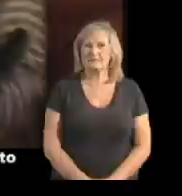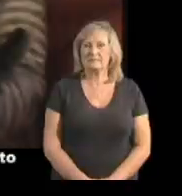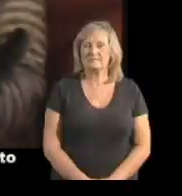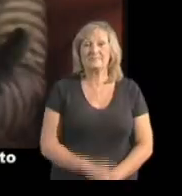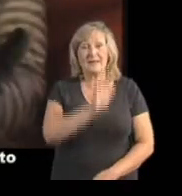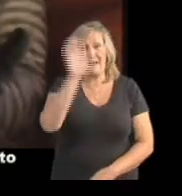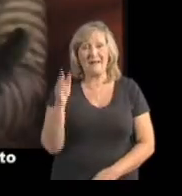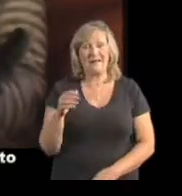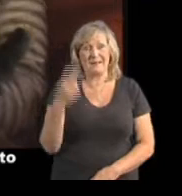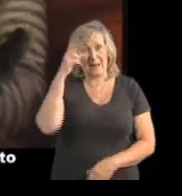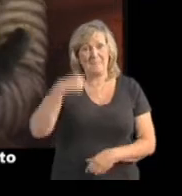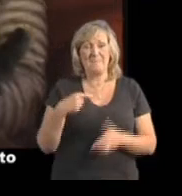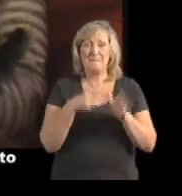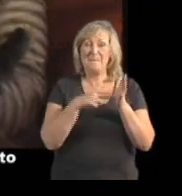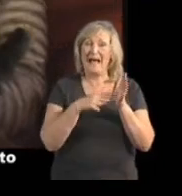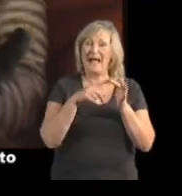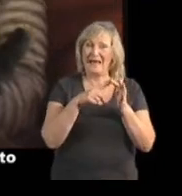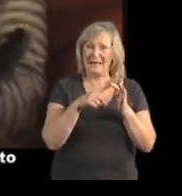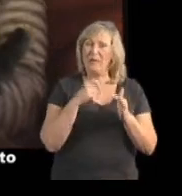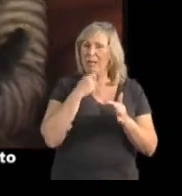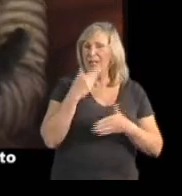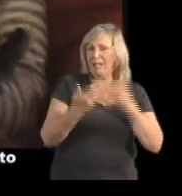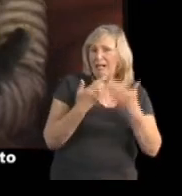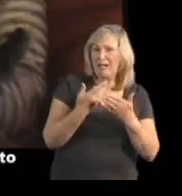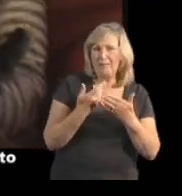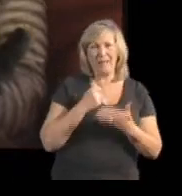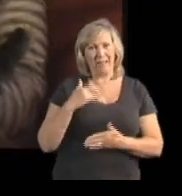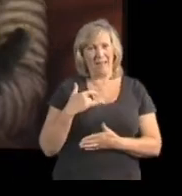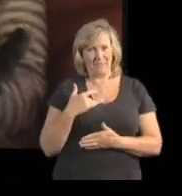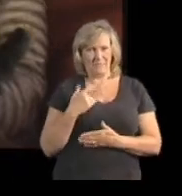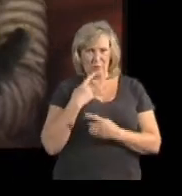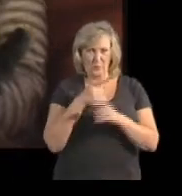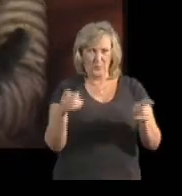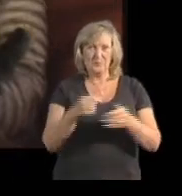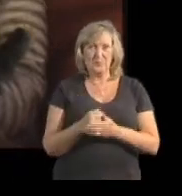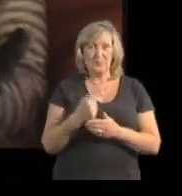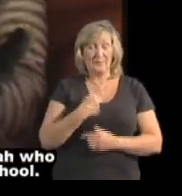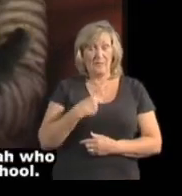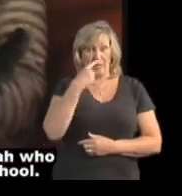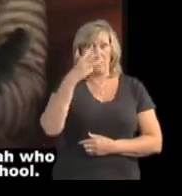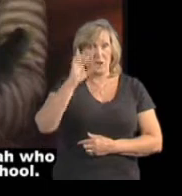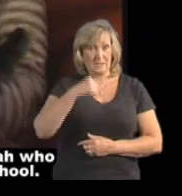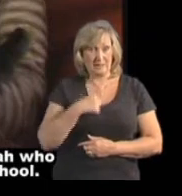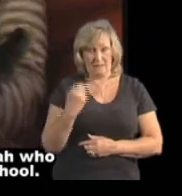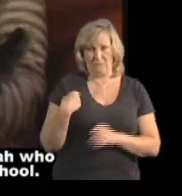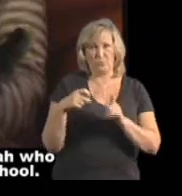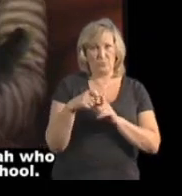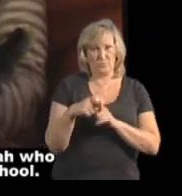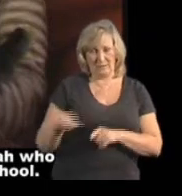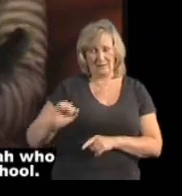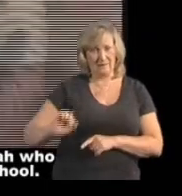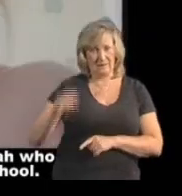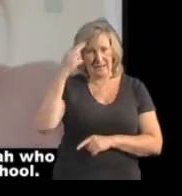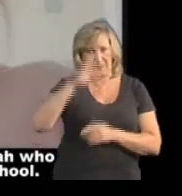Hi, my name is Anne and I'm going to share a bit of my story with you. I'm 30 years old and I have a daughter called Hannah